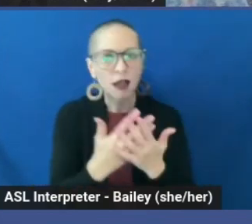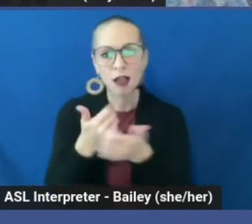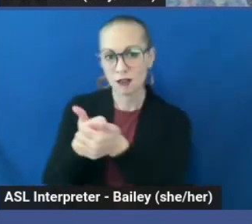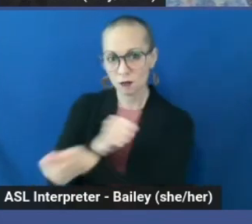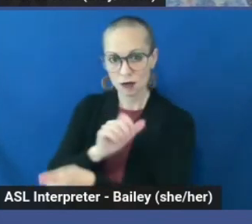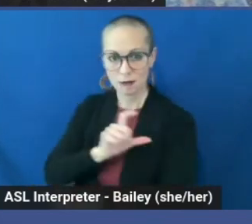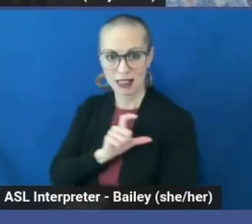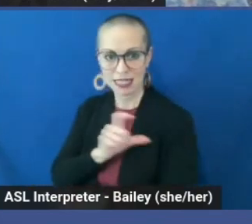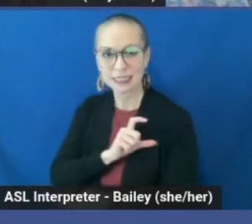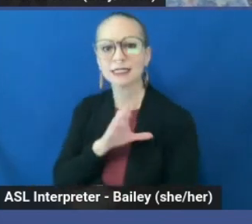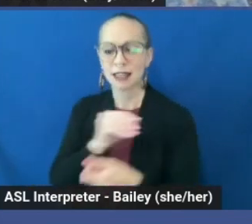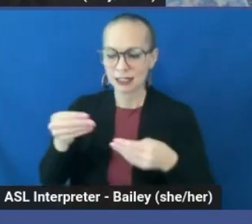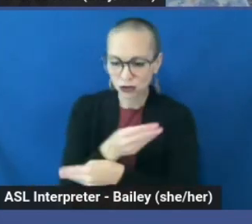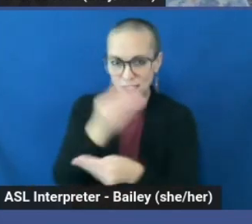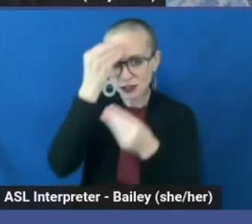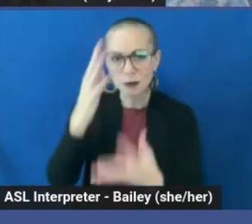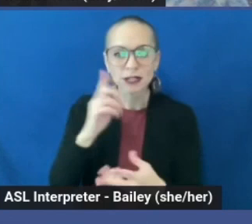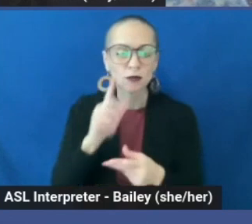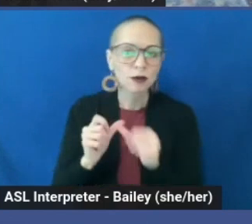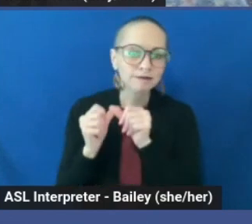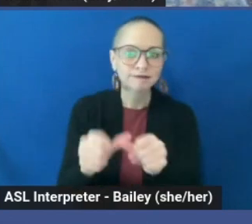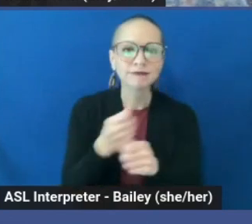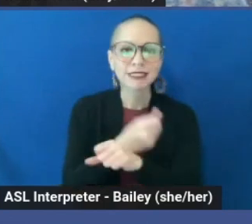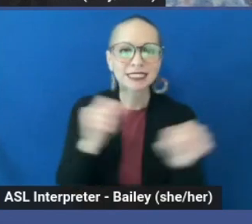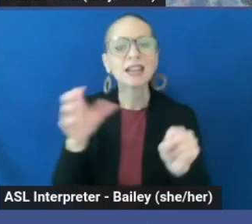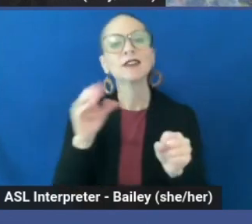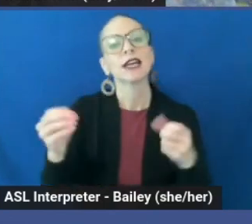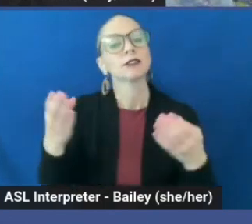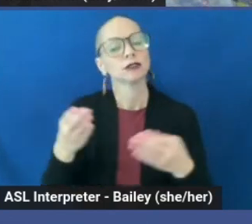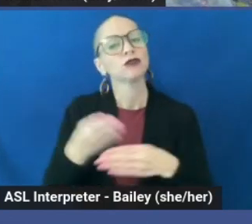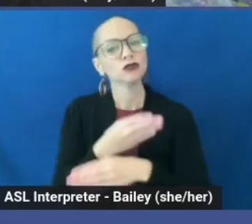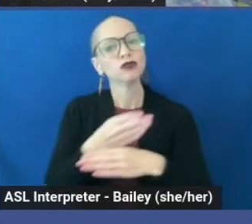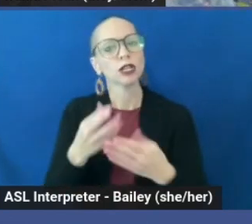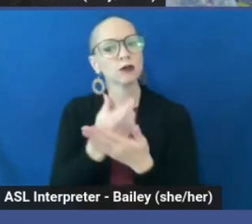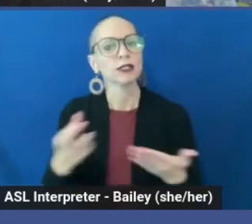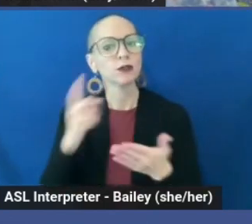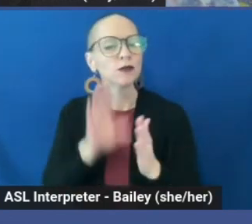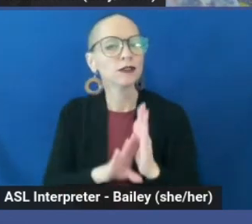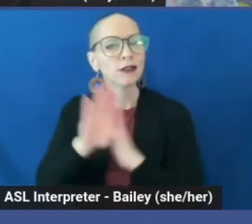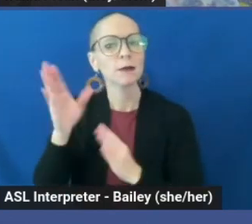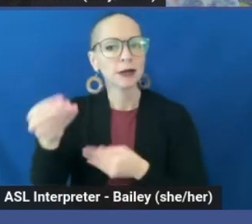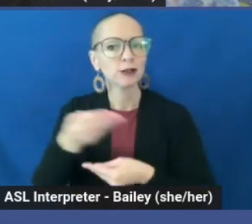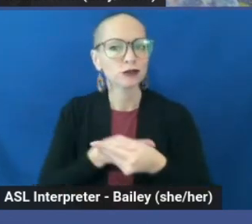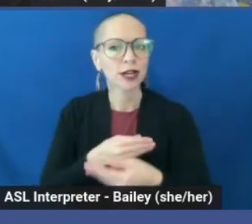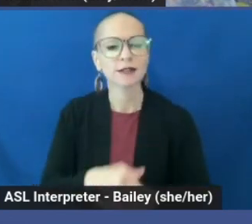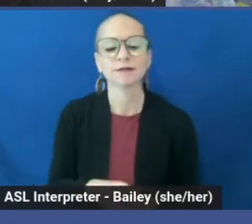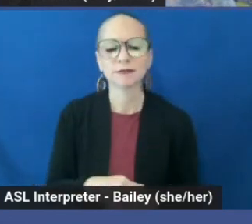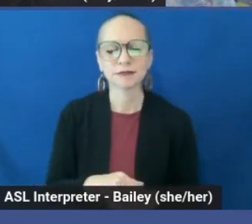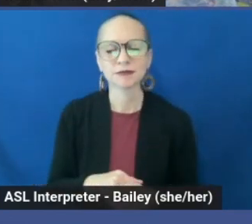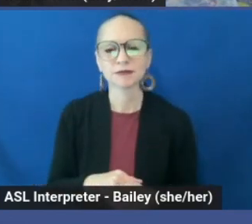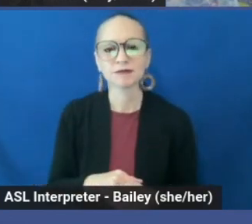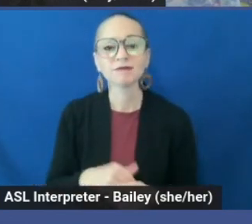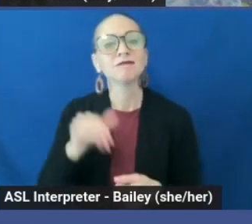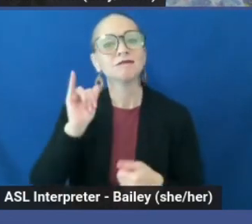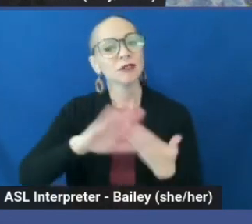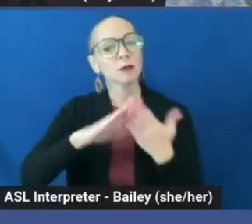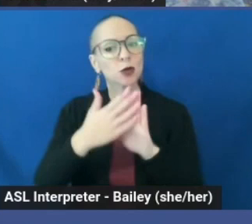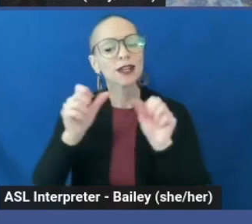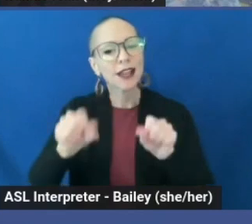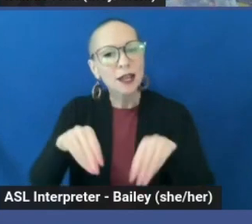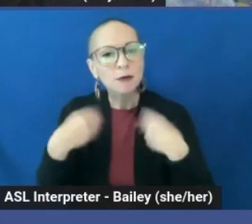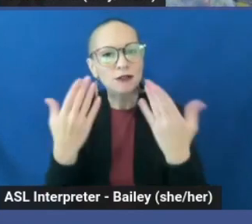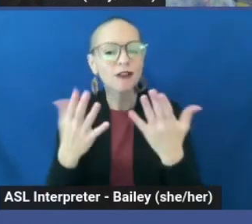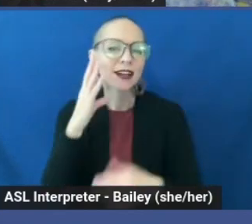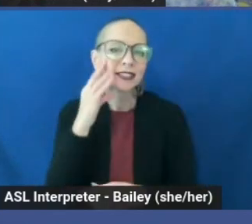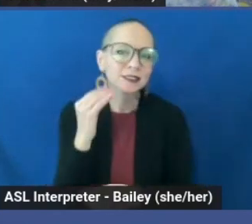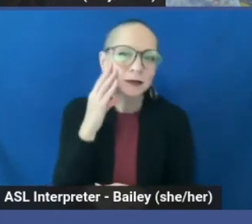exchange information to keep each other safe, and share resources for building your trade. Communities can also provide space to share about your